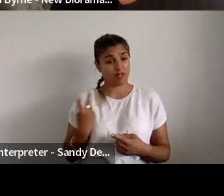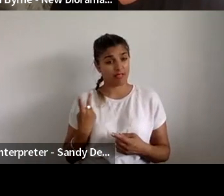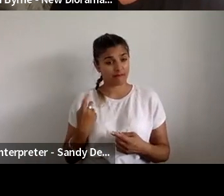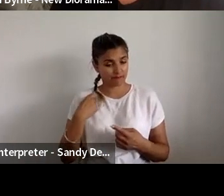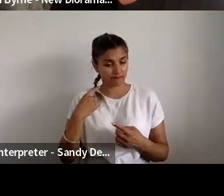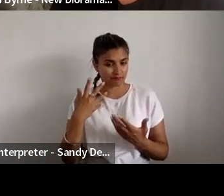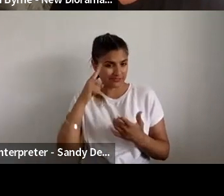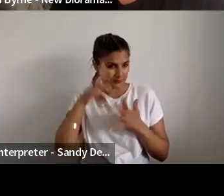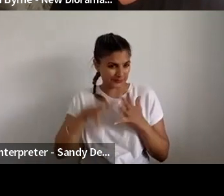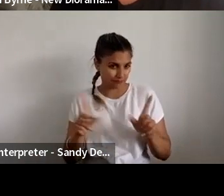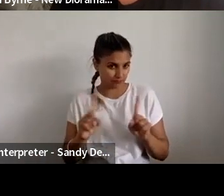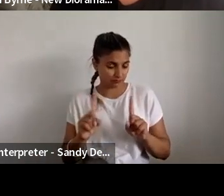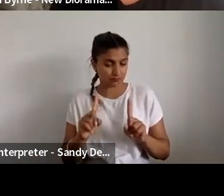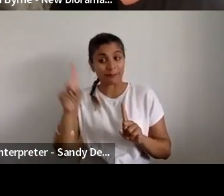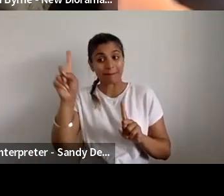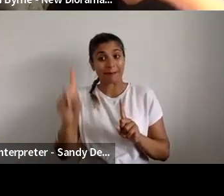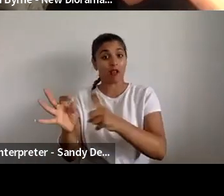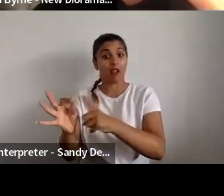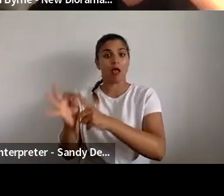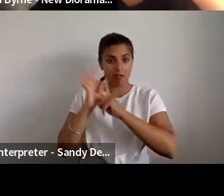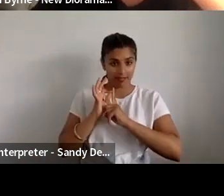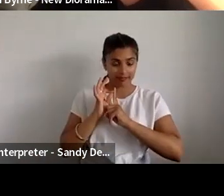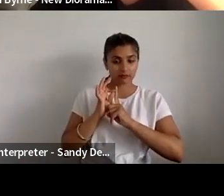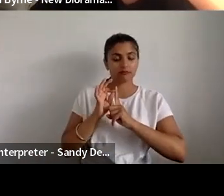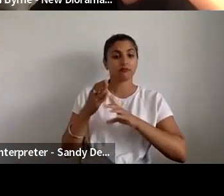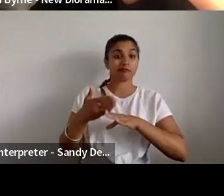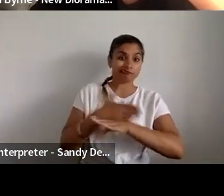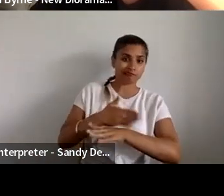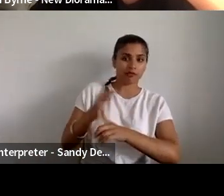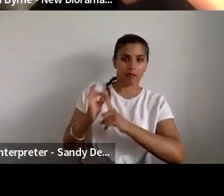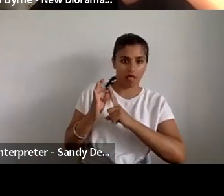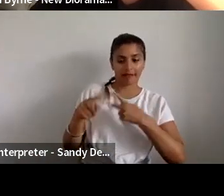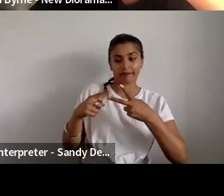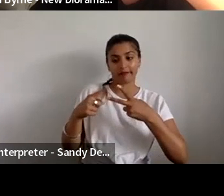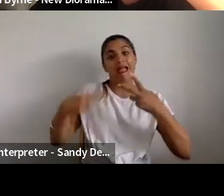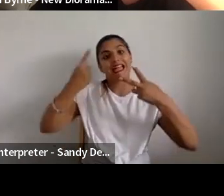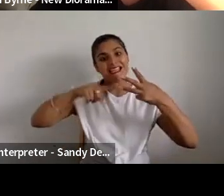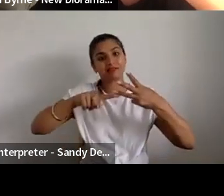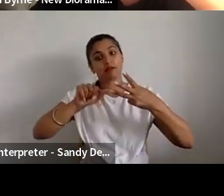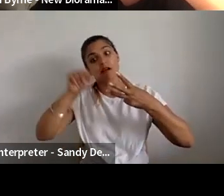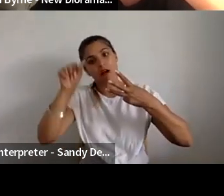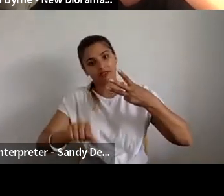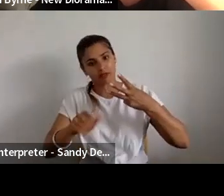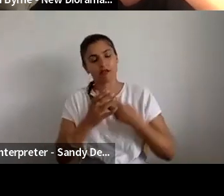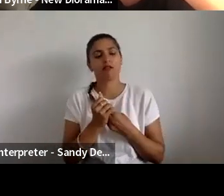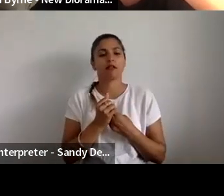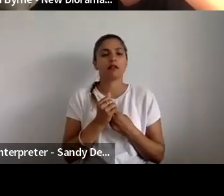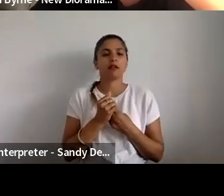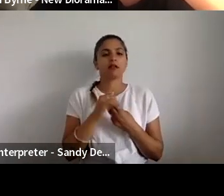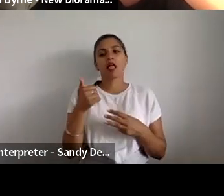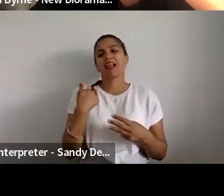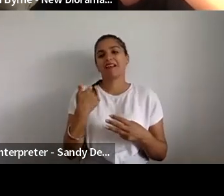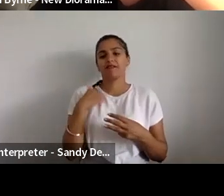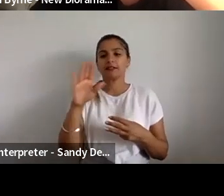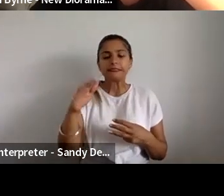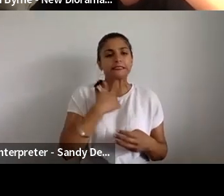when they were at the moment of applying, and when they got an email that was, for most people, sorry, you weren't picked out of the generator.